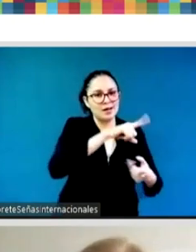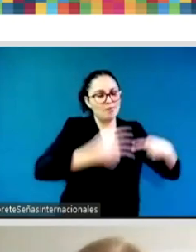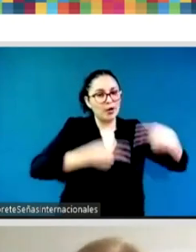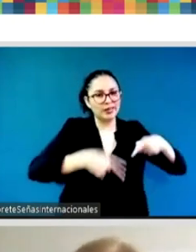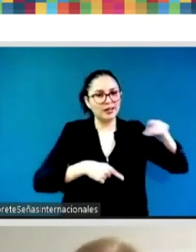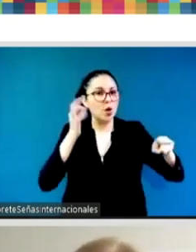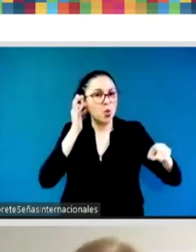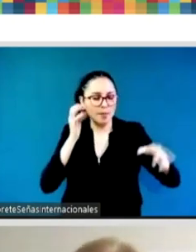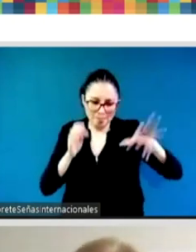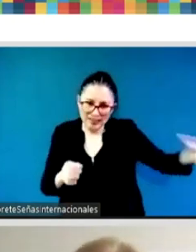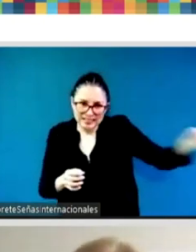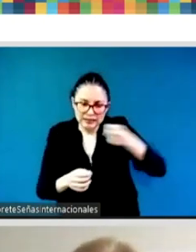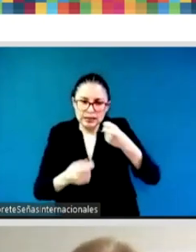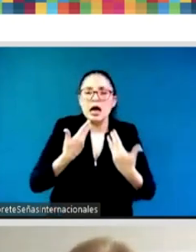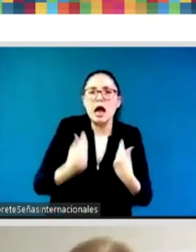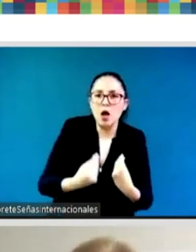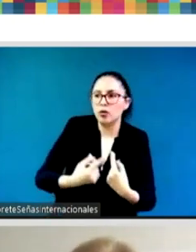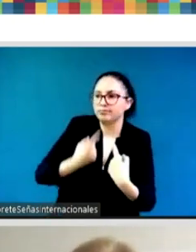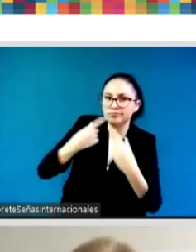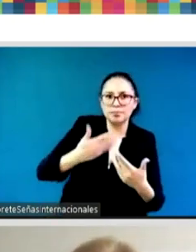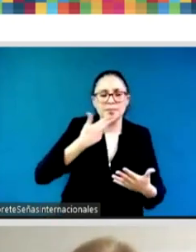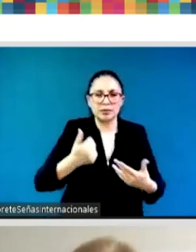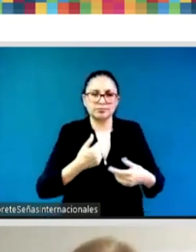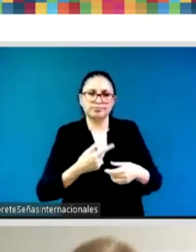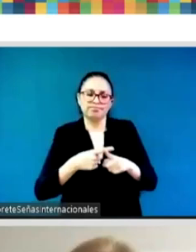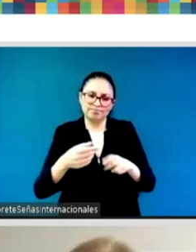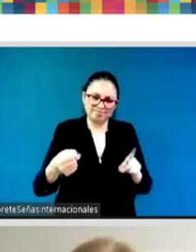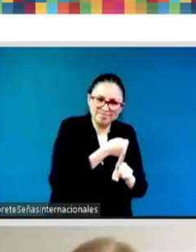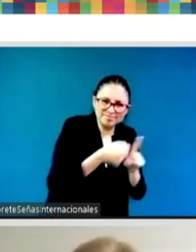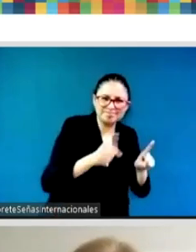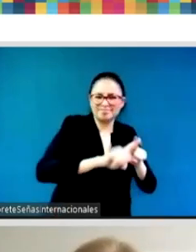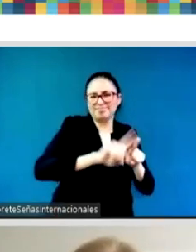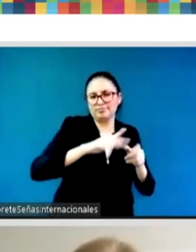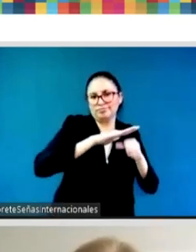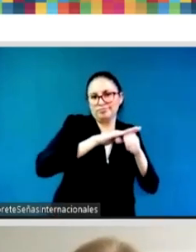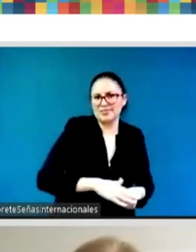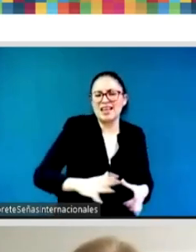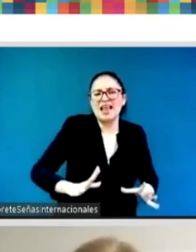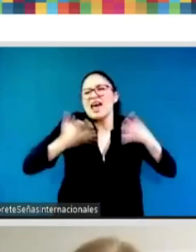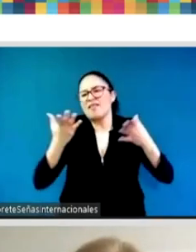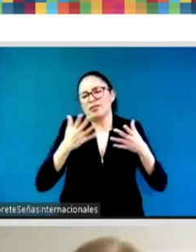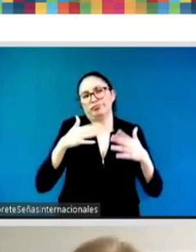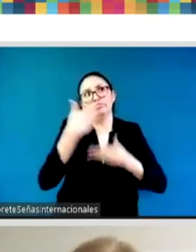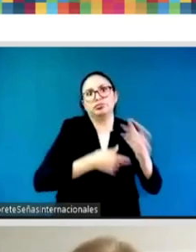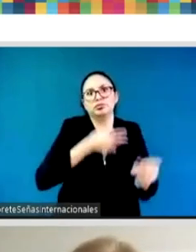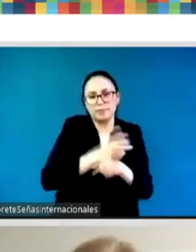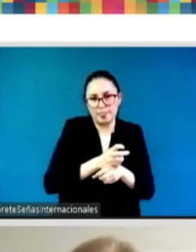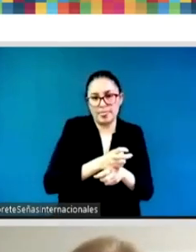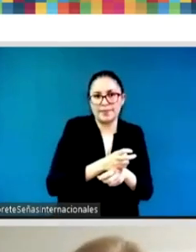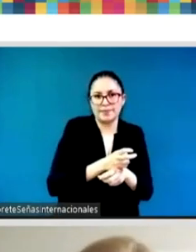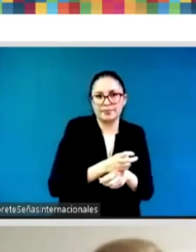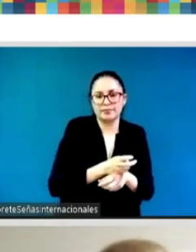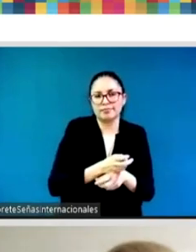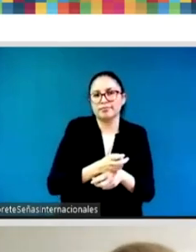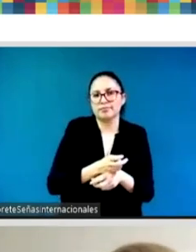our life in my case when i was running for an election i was like 25 years old i suffer a political